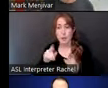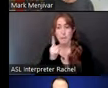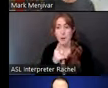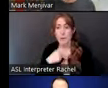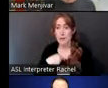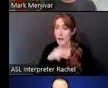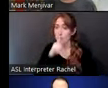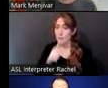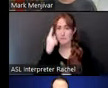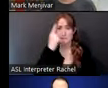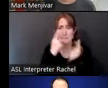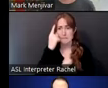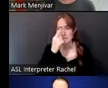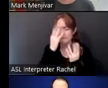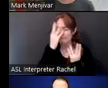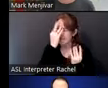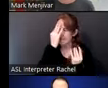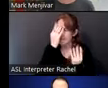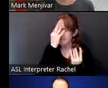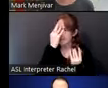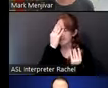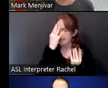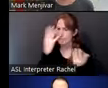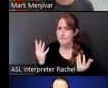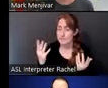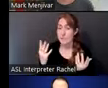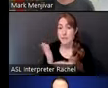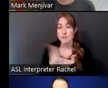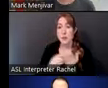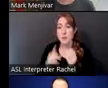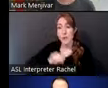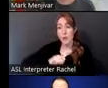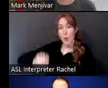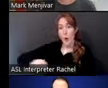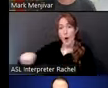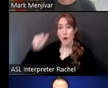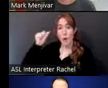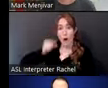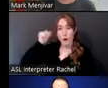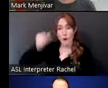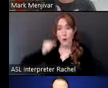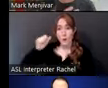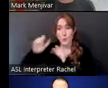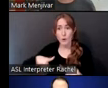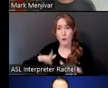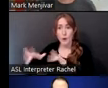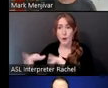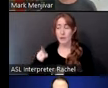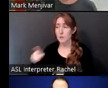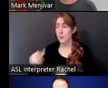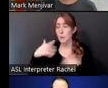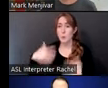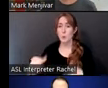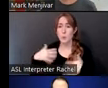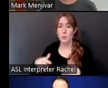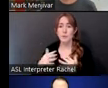think through that, because some of the longer audio pieces, just, it was, it was just a lot to have in